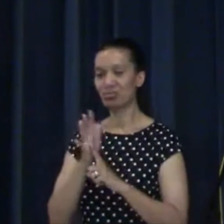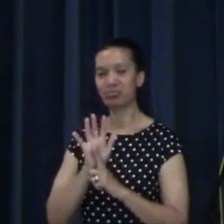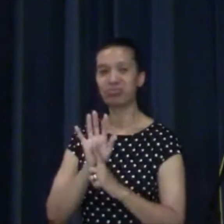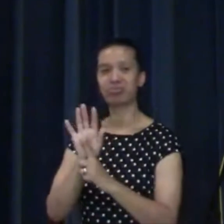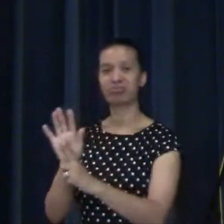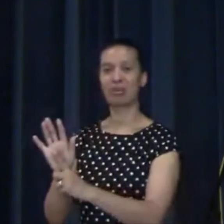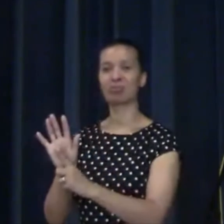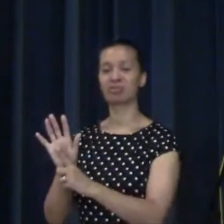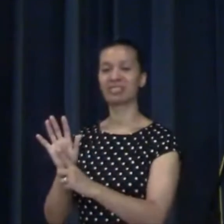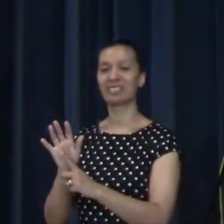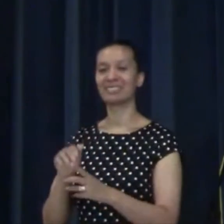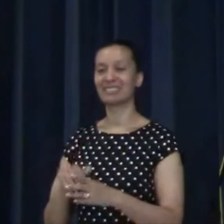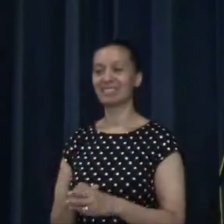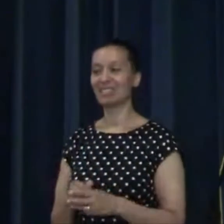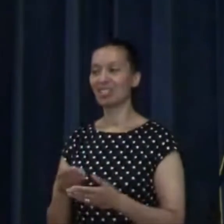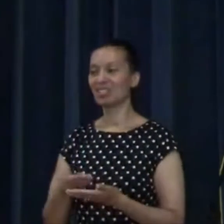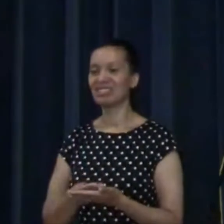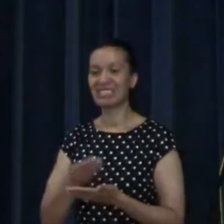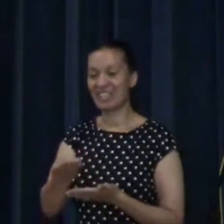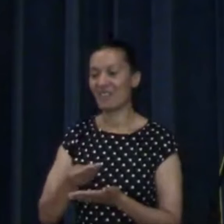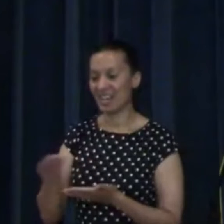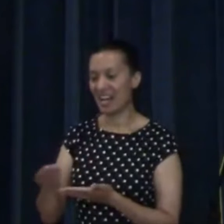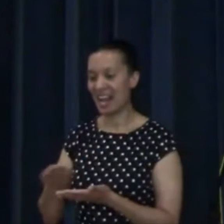it's not just giving out for error or shame.